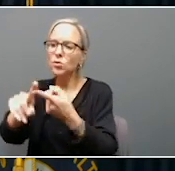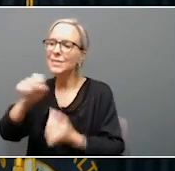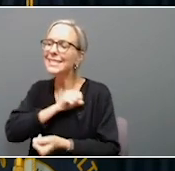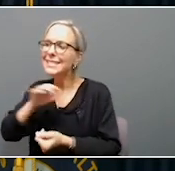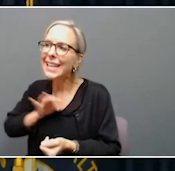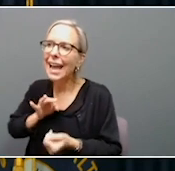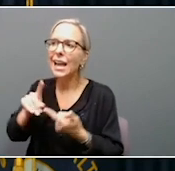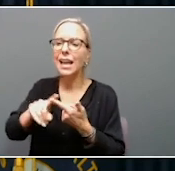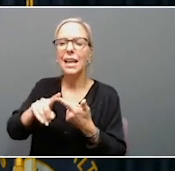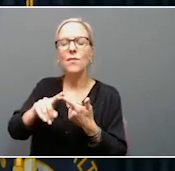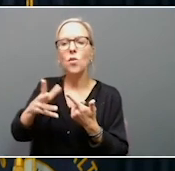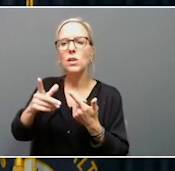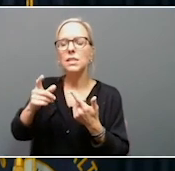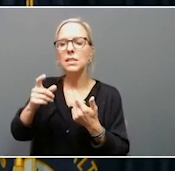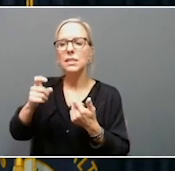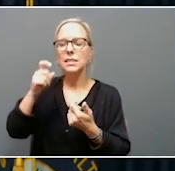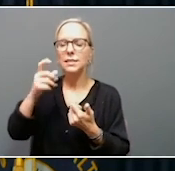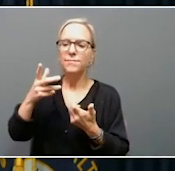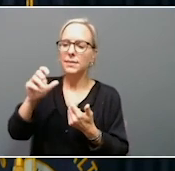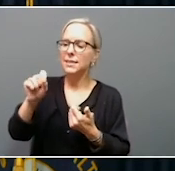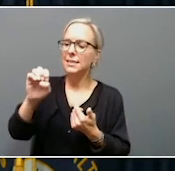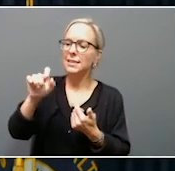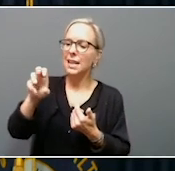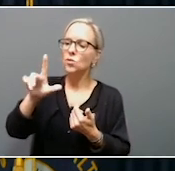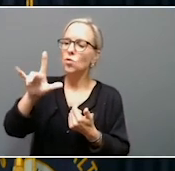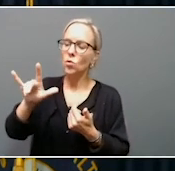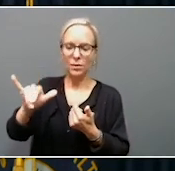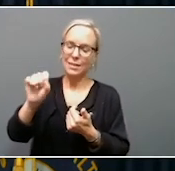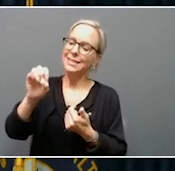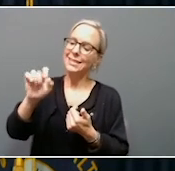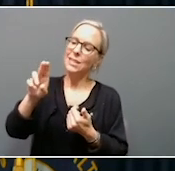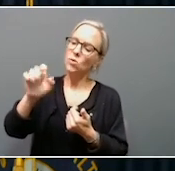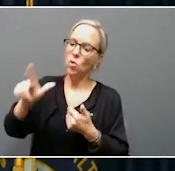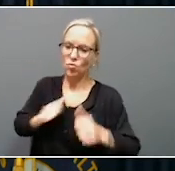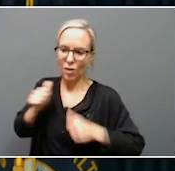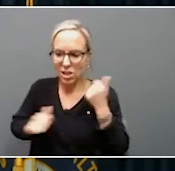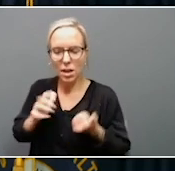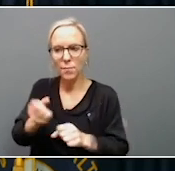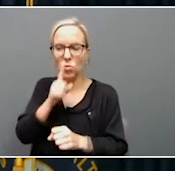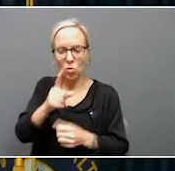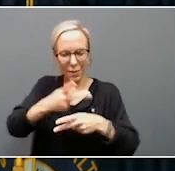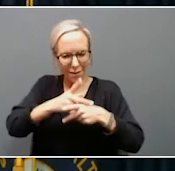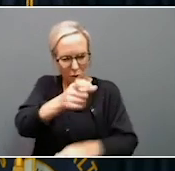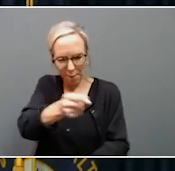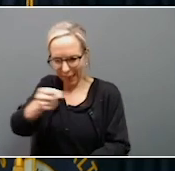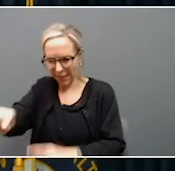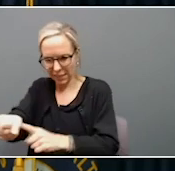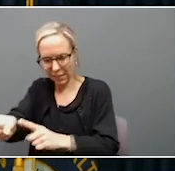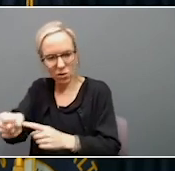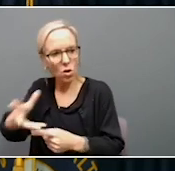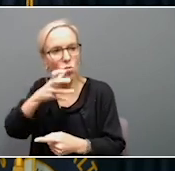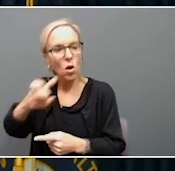sexual aggression. And so we have to be very careful about placing them because we don't want to put other kids in the